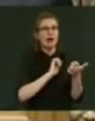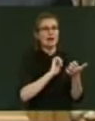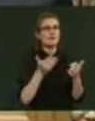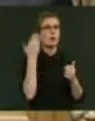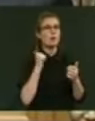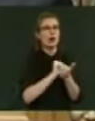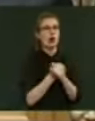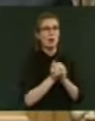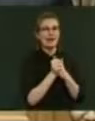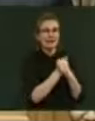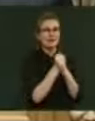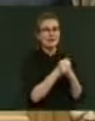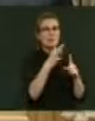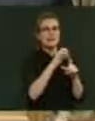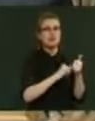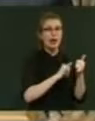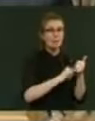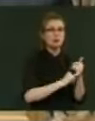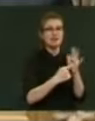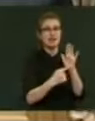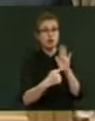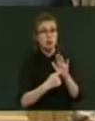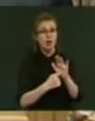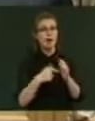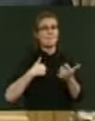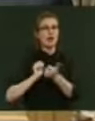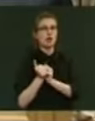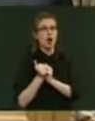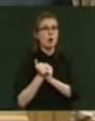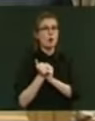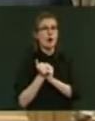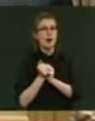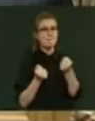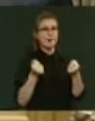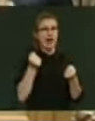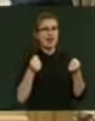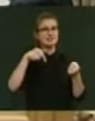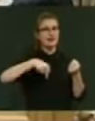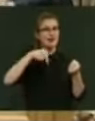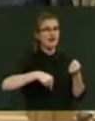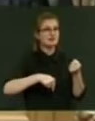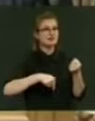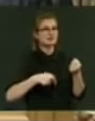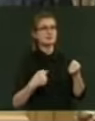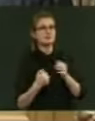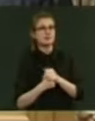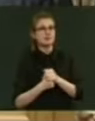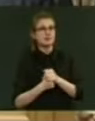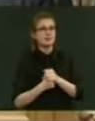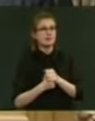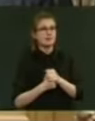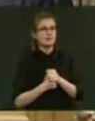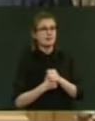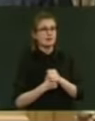my co-pilot here, Marama Fox, the only MP that continues to be on the Ministerial Committee on Poverty,